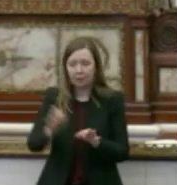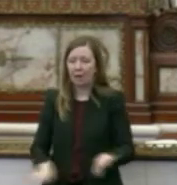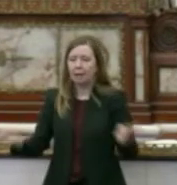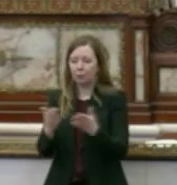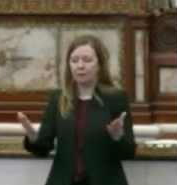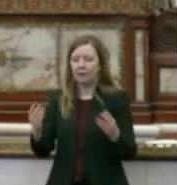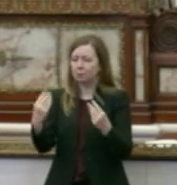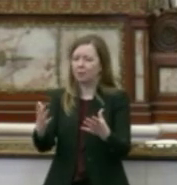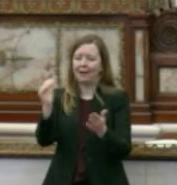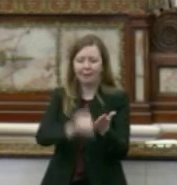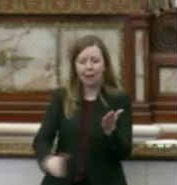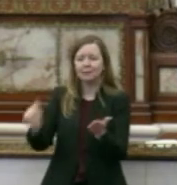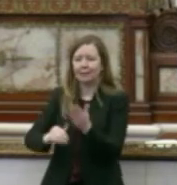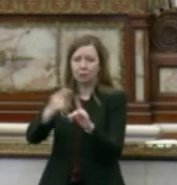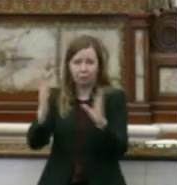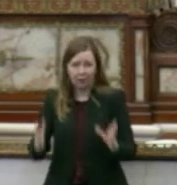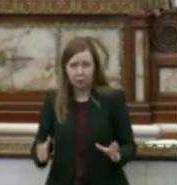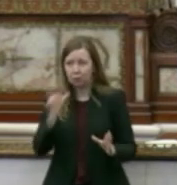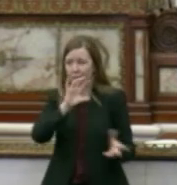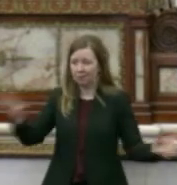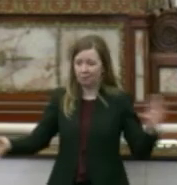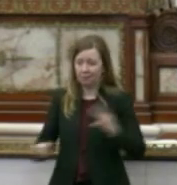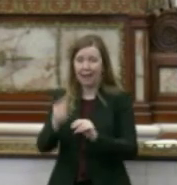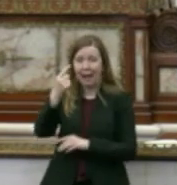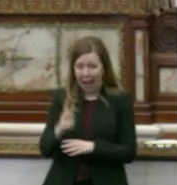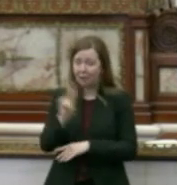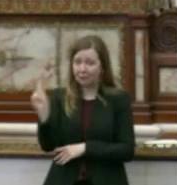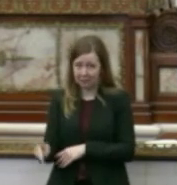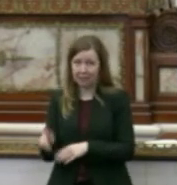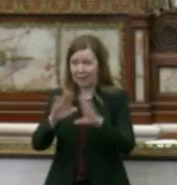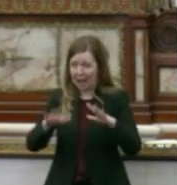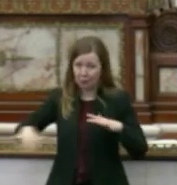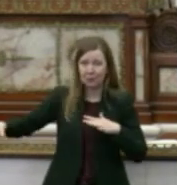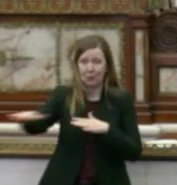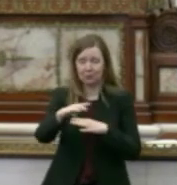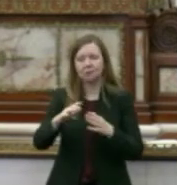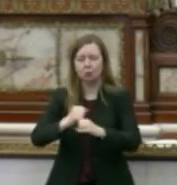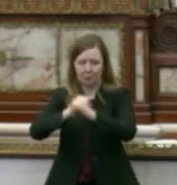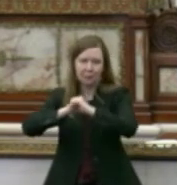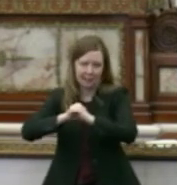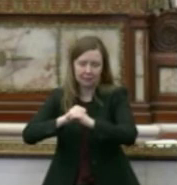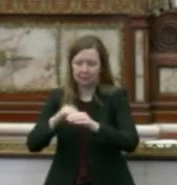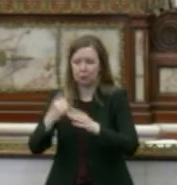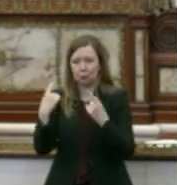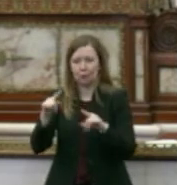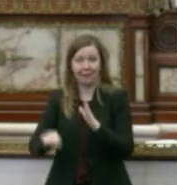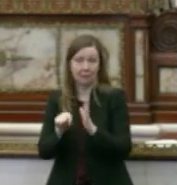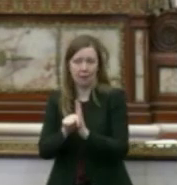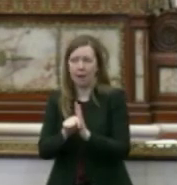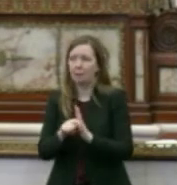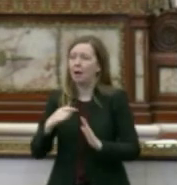the thousands and thousands of renters who comprise almost half of Philadelphia households to be protected in this time. And